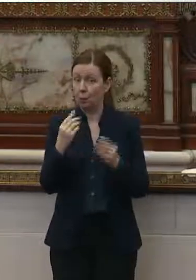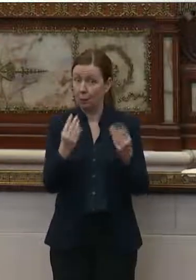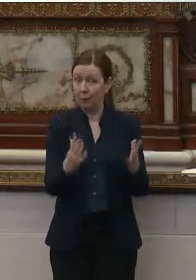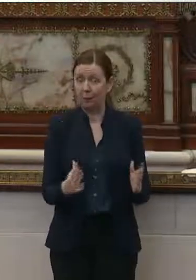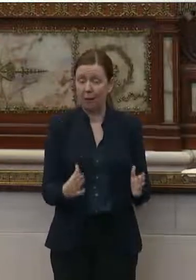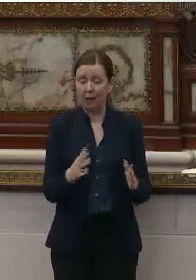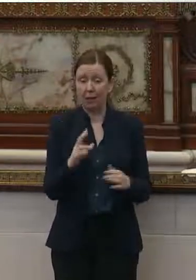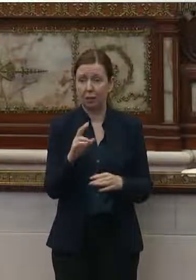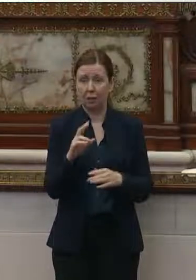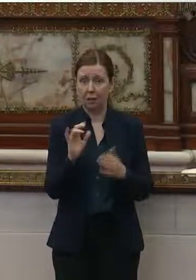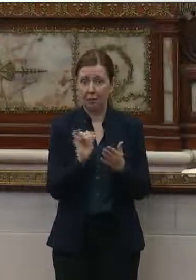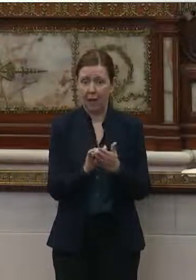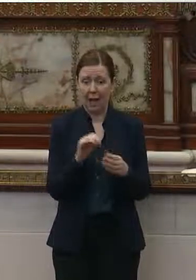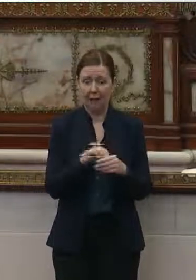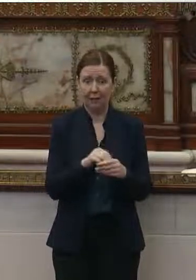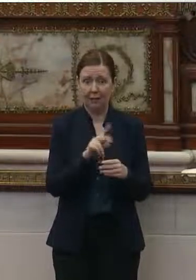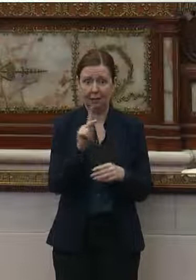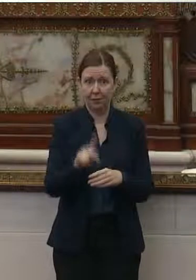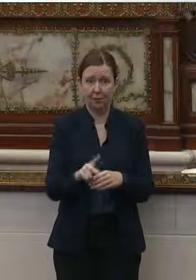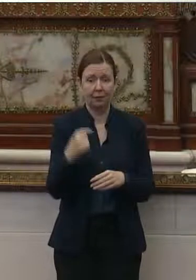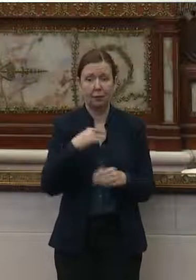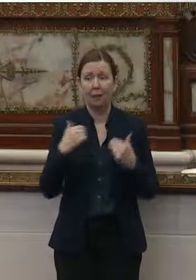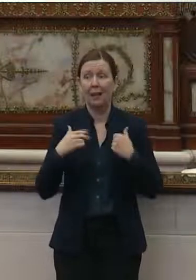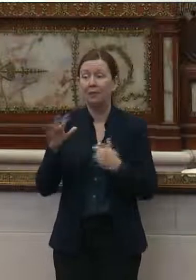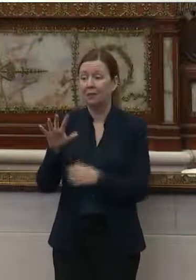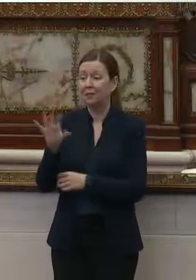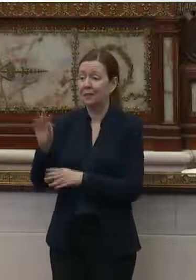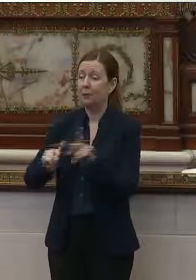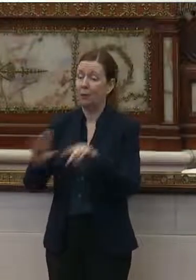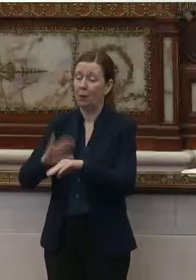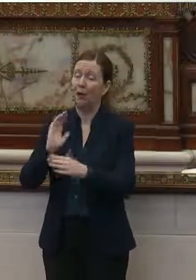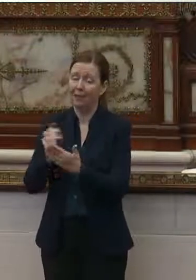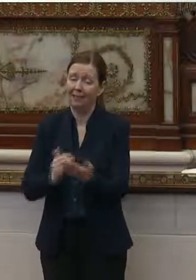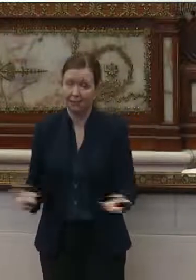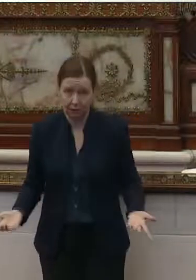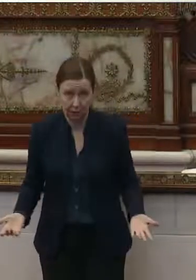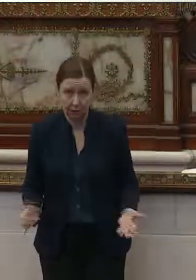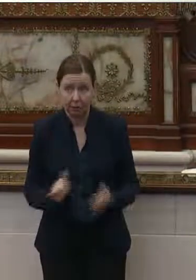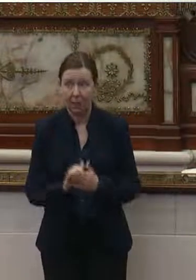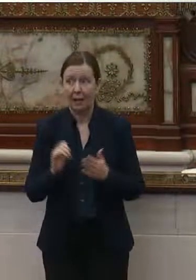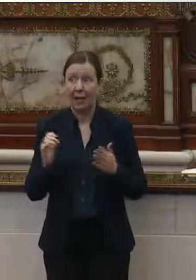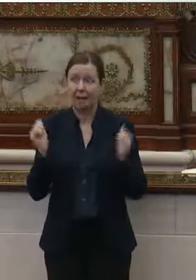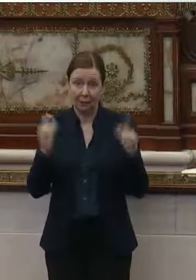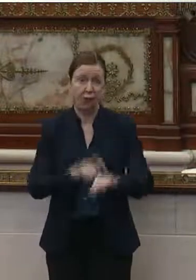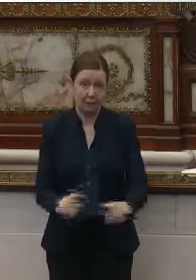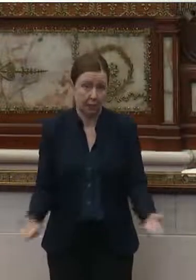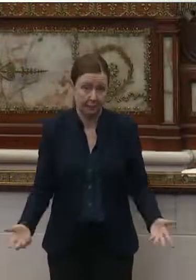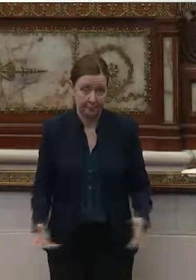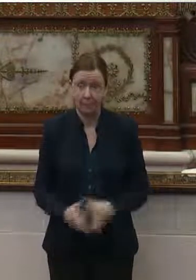of NHG in Philadelphia, and we have 59 people on our list. And that's pretty much all the time.